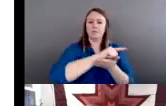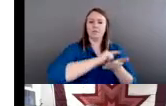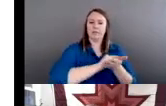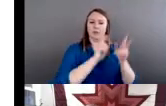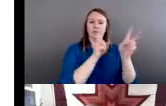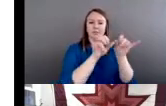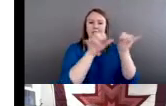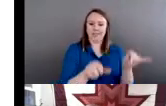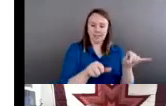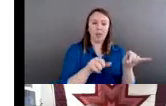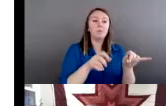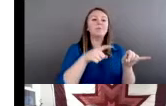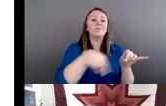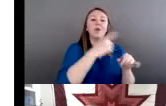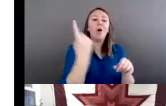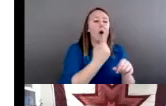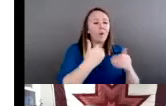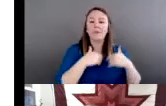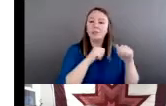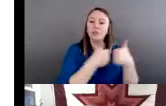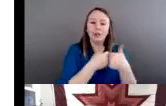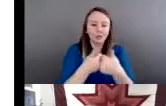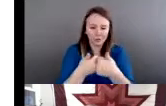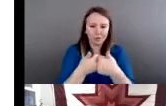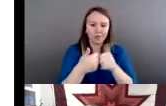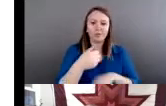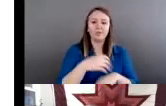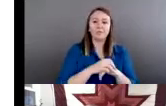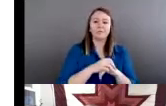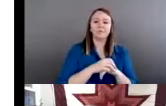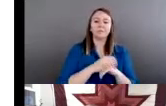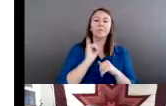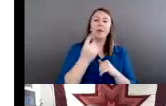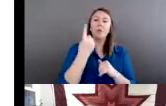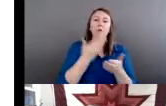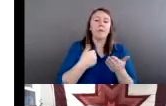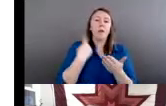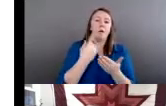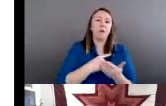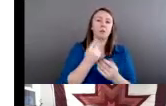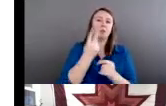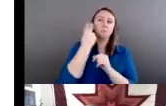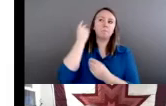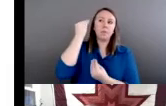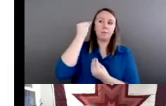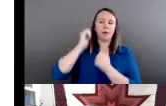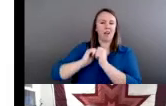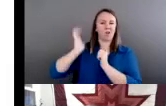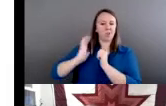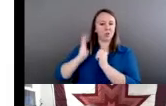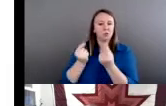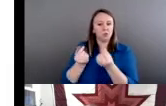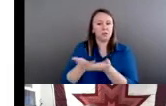the things that I like to do is think about how we used to do things. And what I've discovered is that